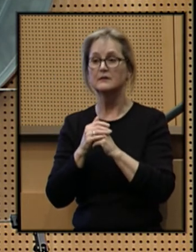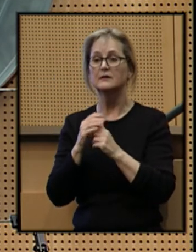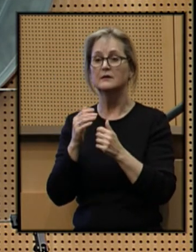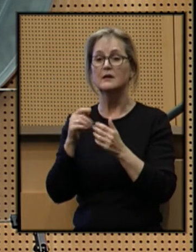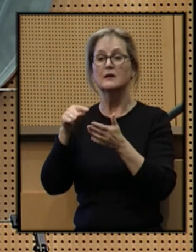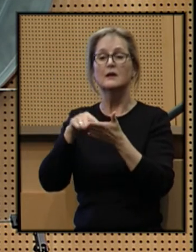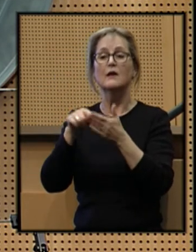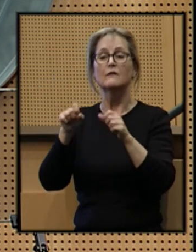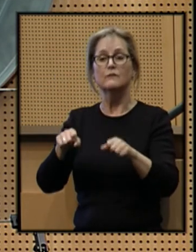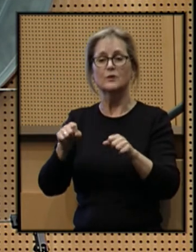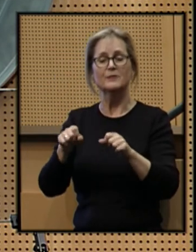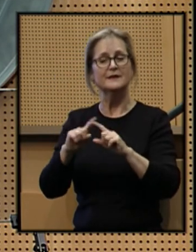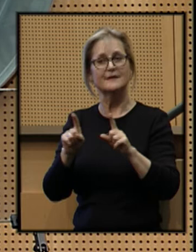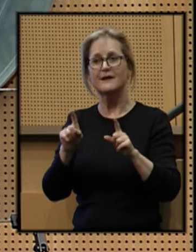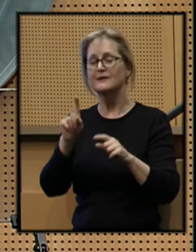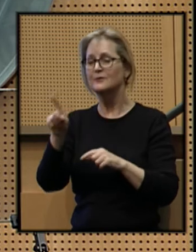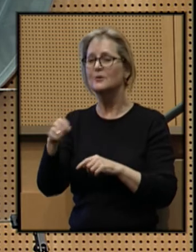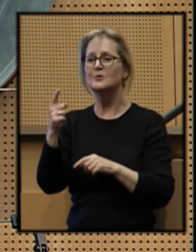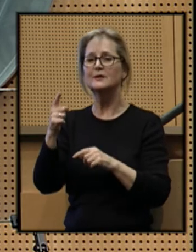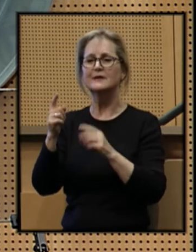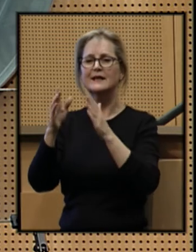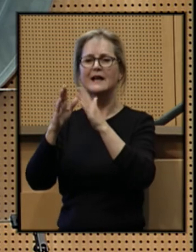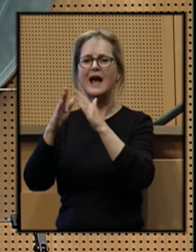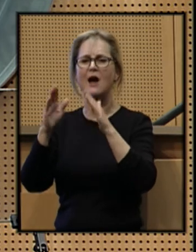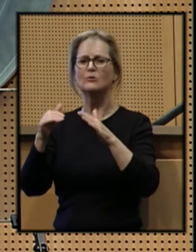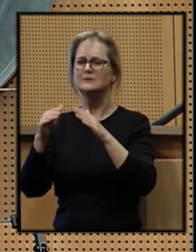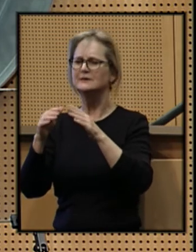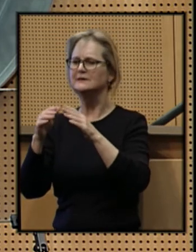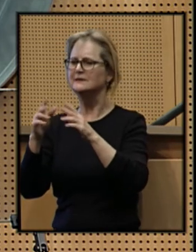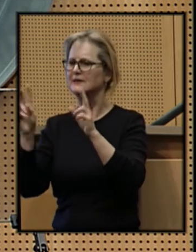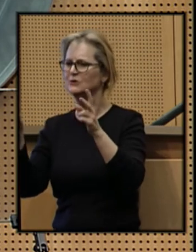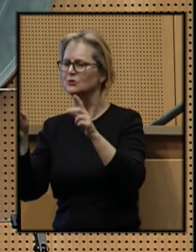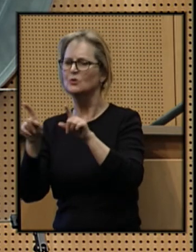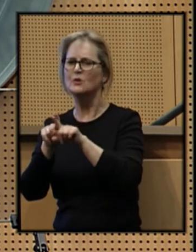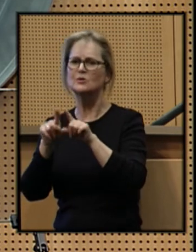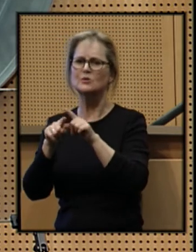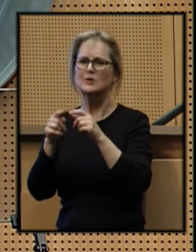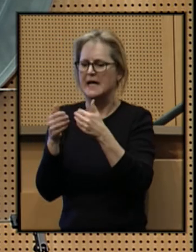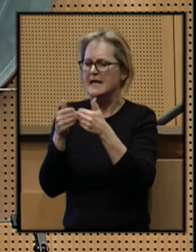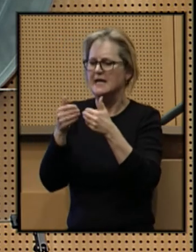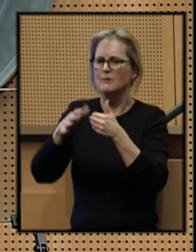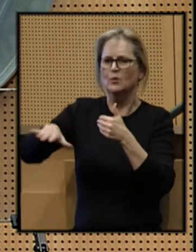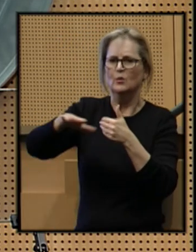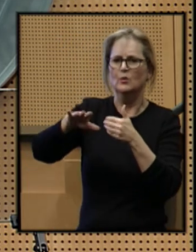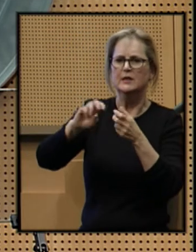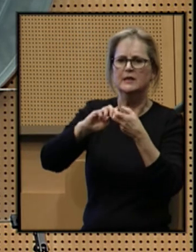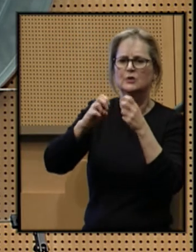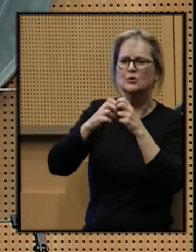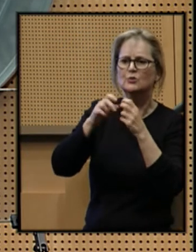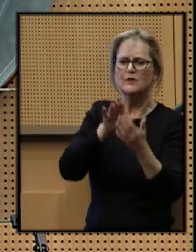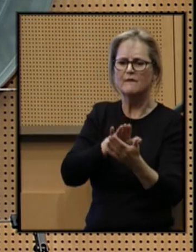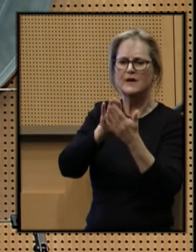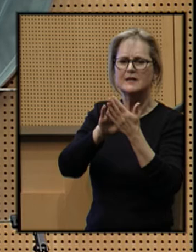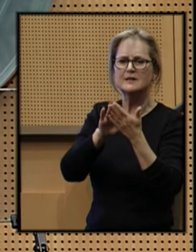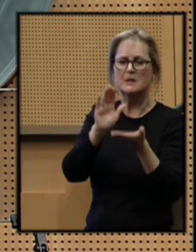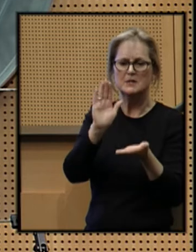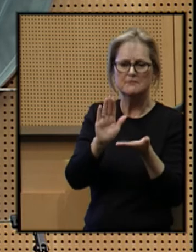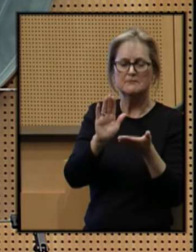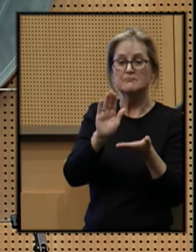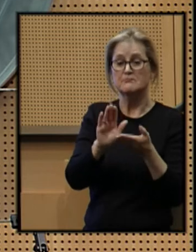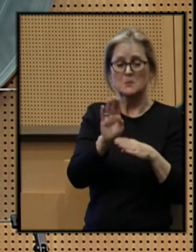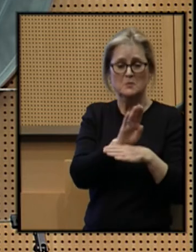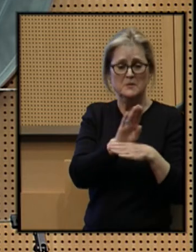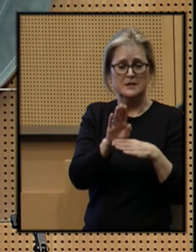Affordability, though, is not just a household issue. It is a neighborhood issue faced by the small businesses